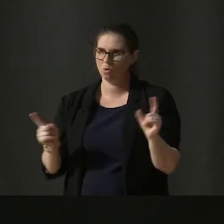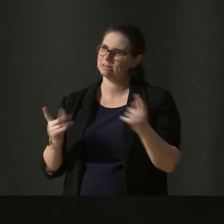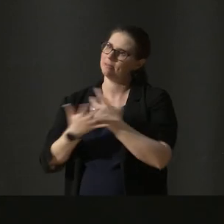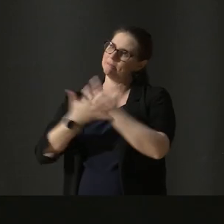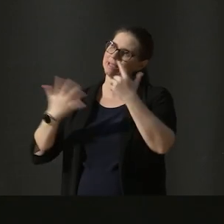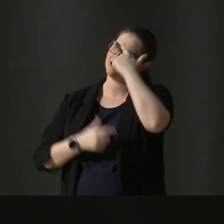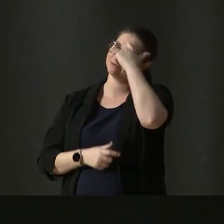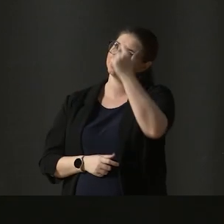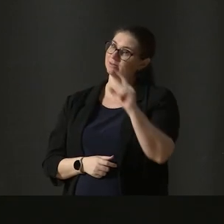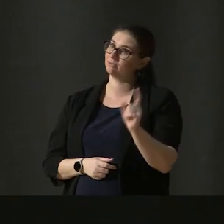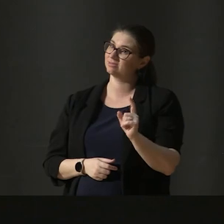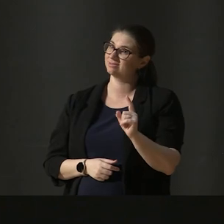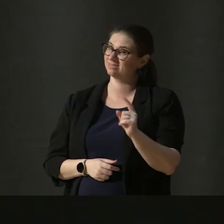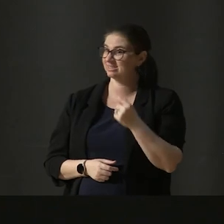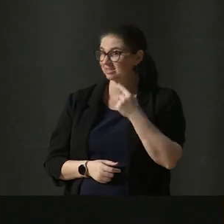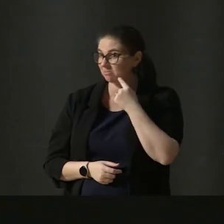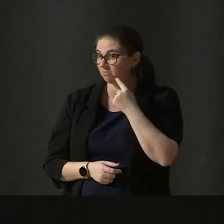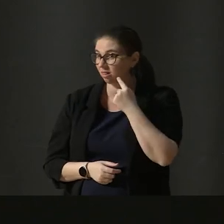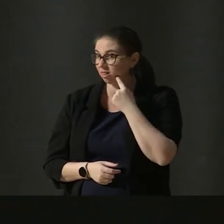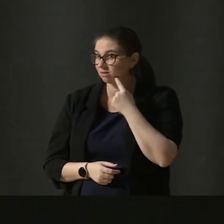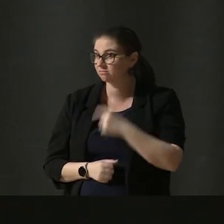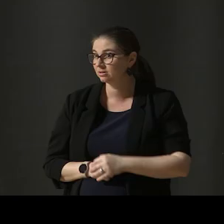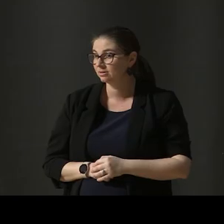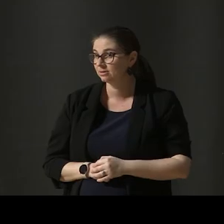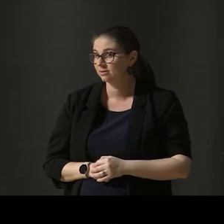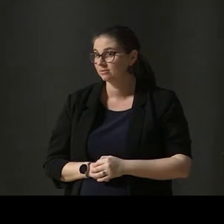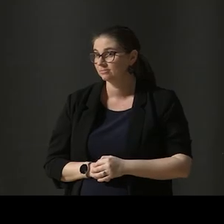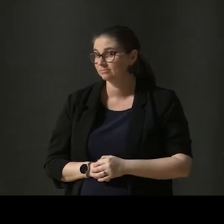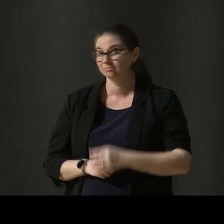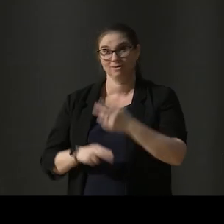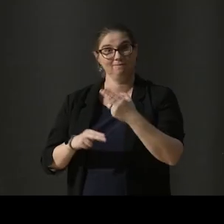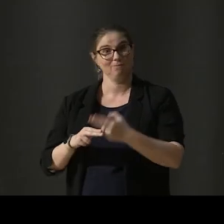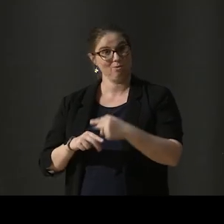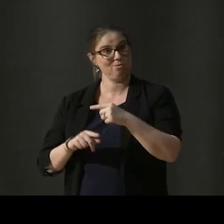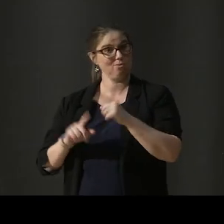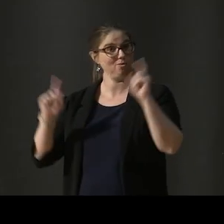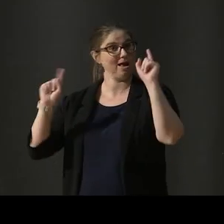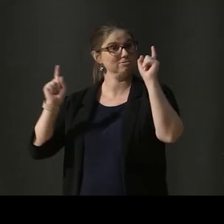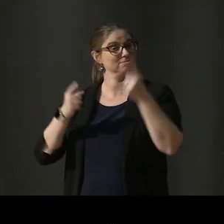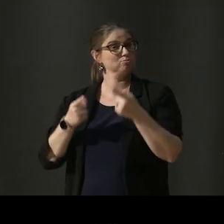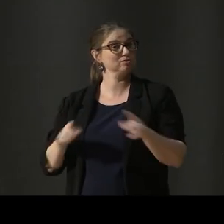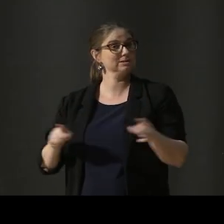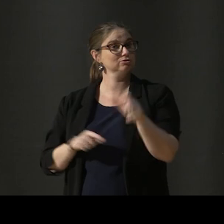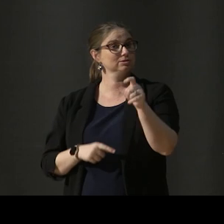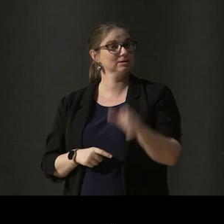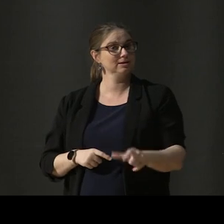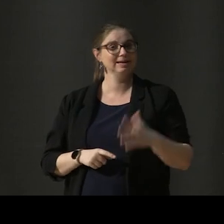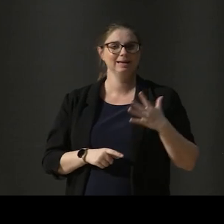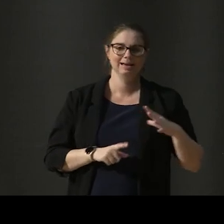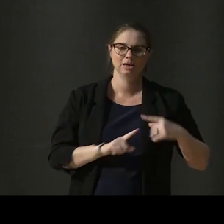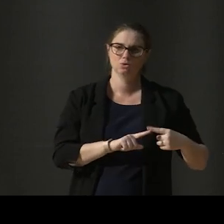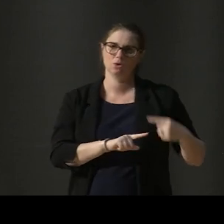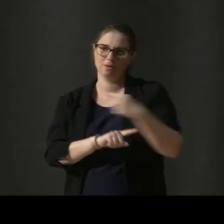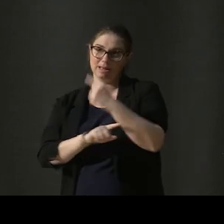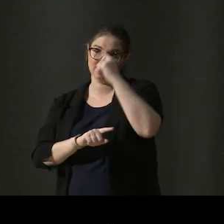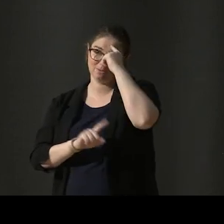It's surprisingly simple. The path forward for modern musicians is to go back to the core